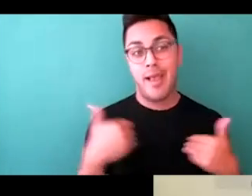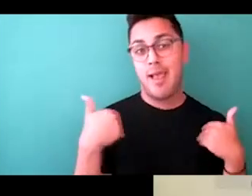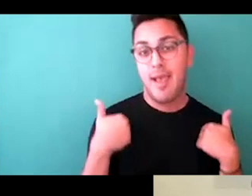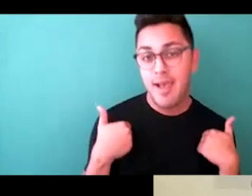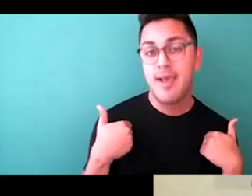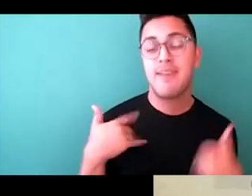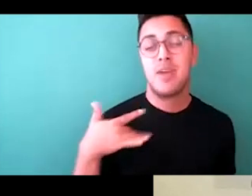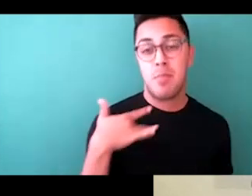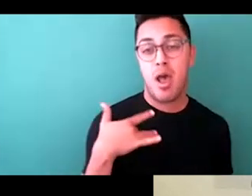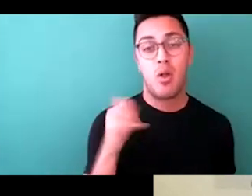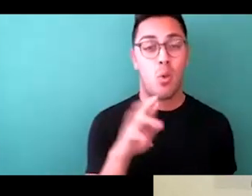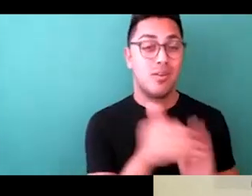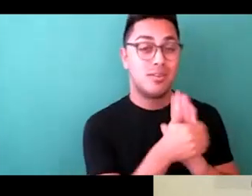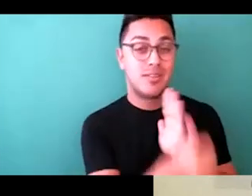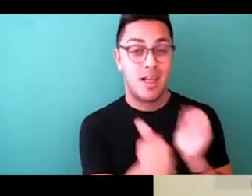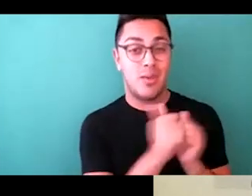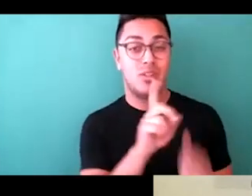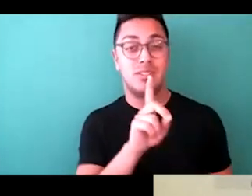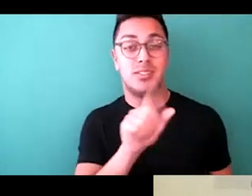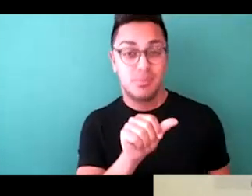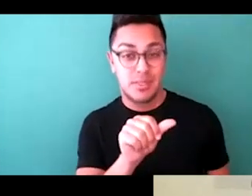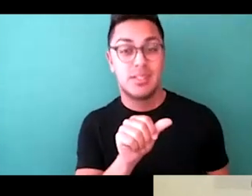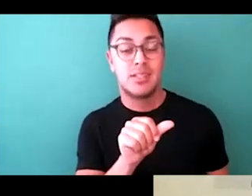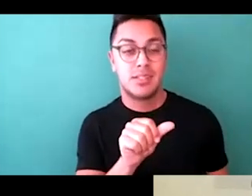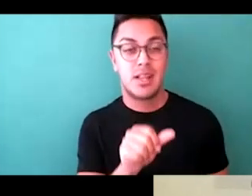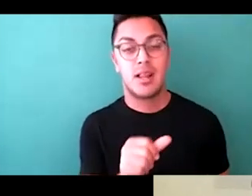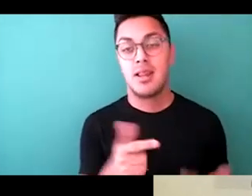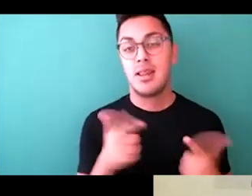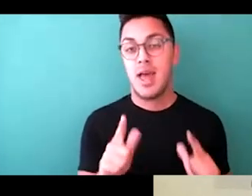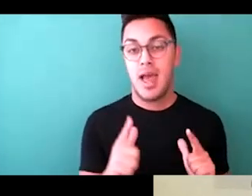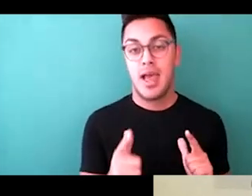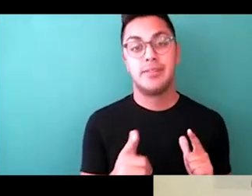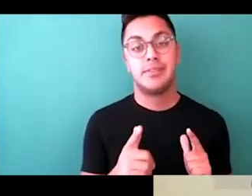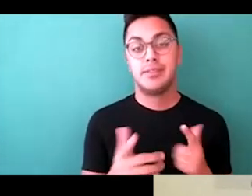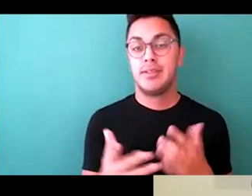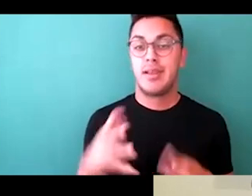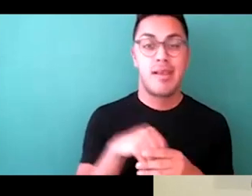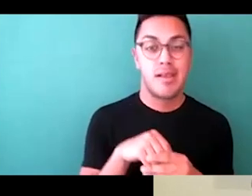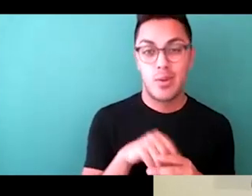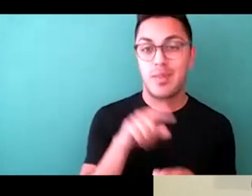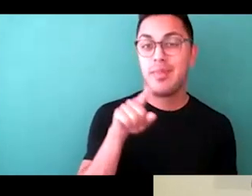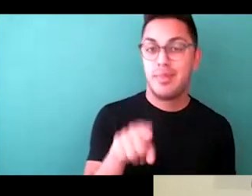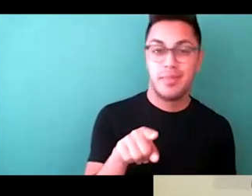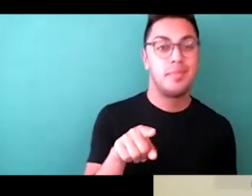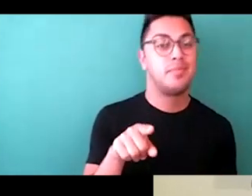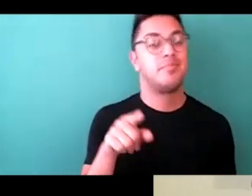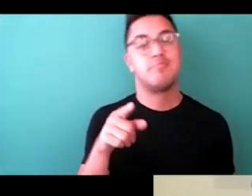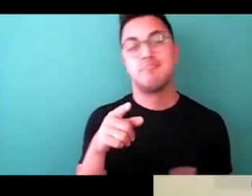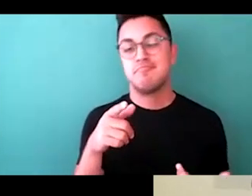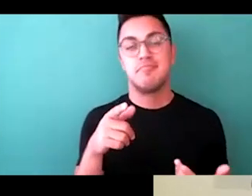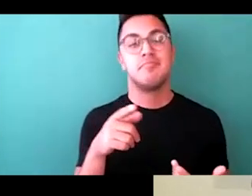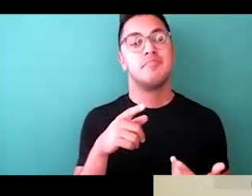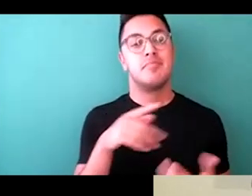disability. Let's engage her or him or they into the,